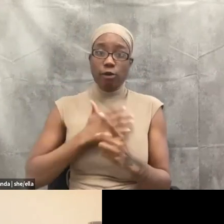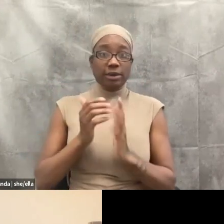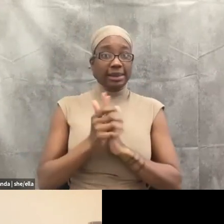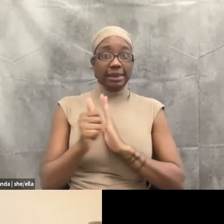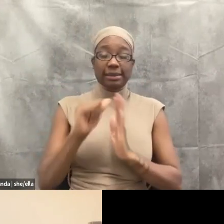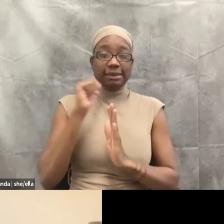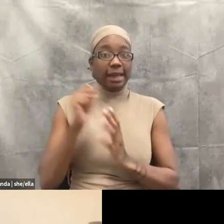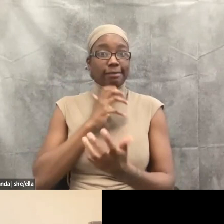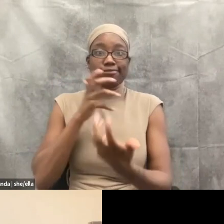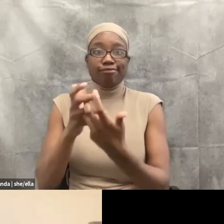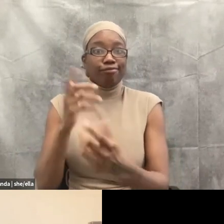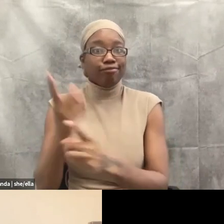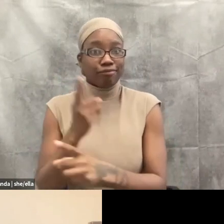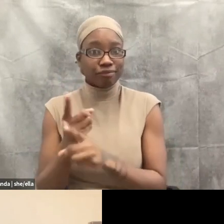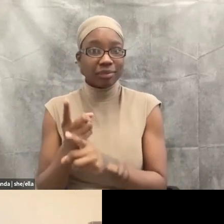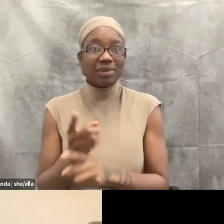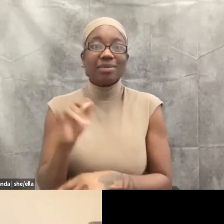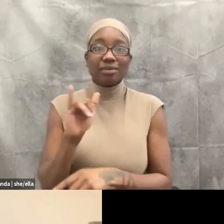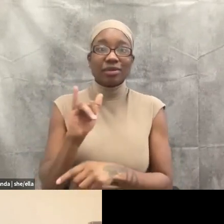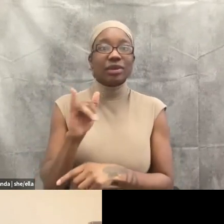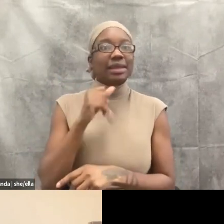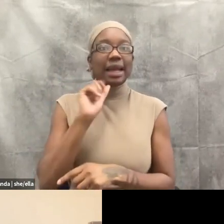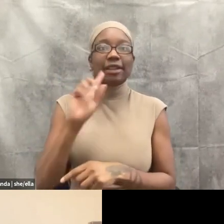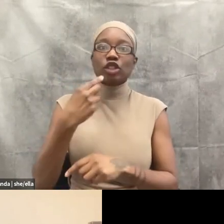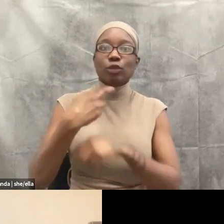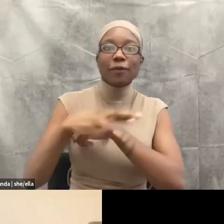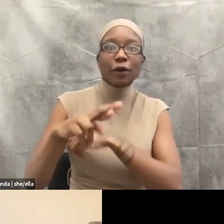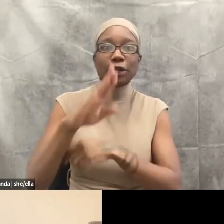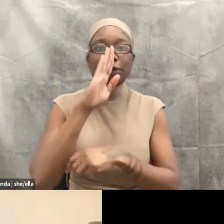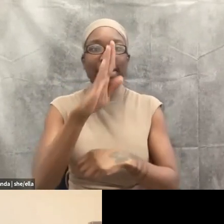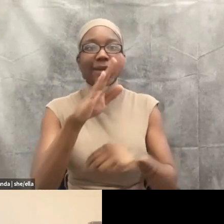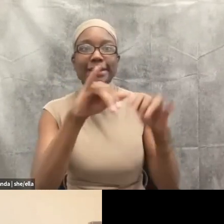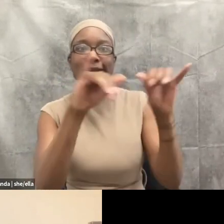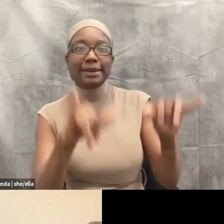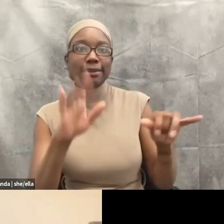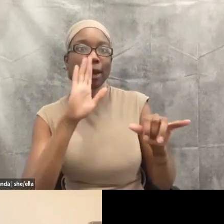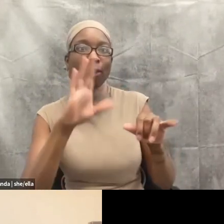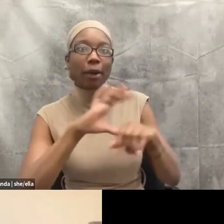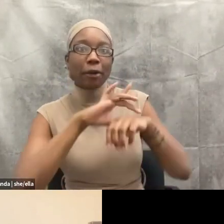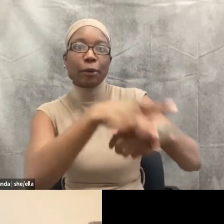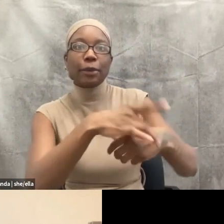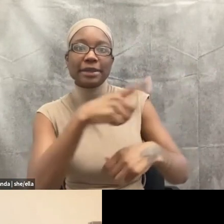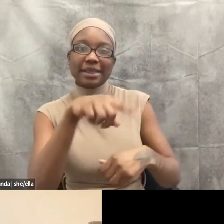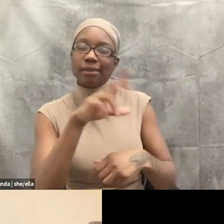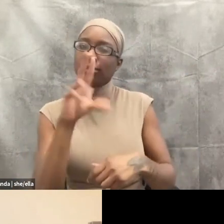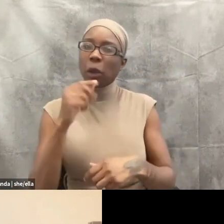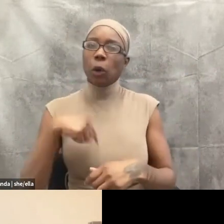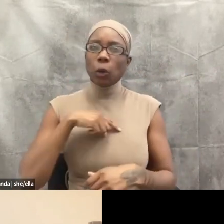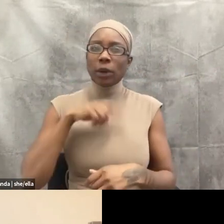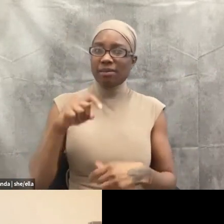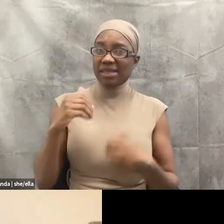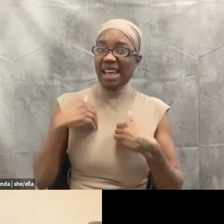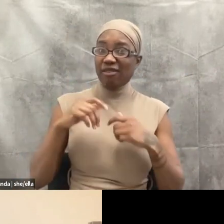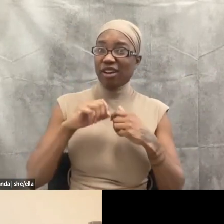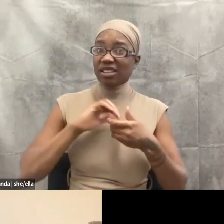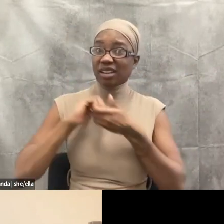and not just enact it all on clients. So you need to build that team of people who you're going to go to and talk about, like, what it feels like to let someone walk out